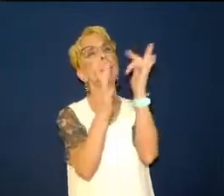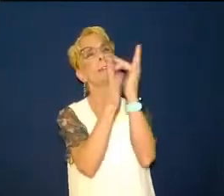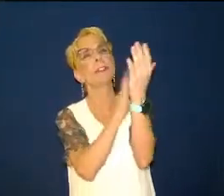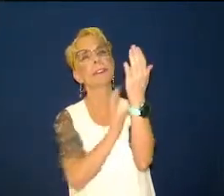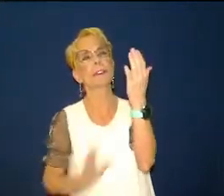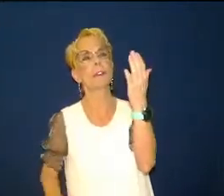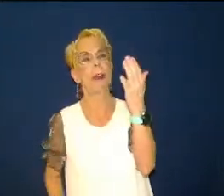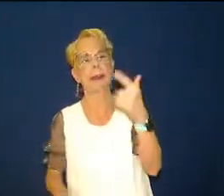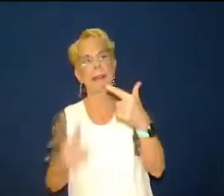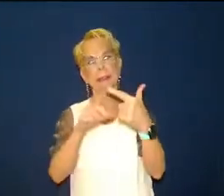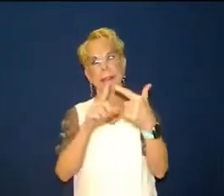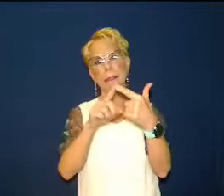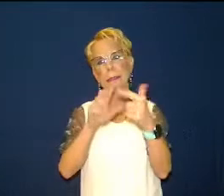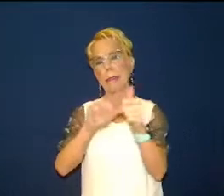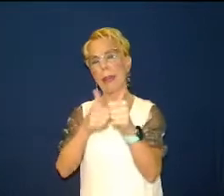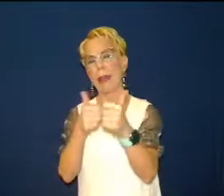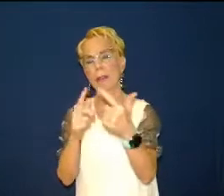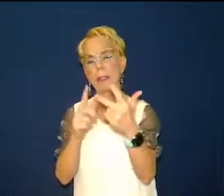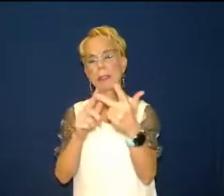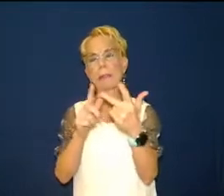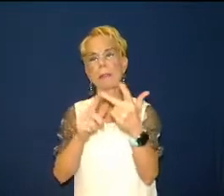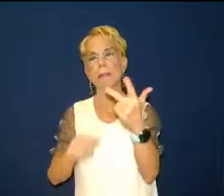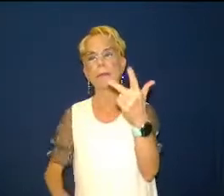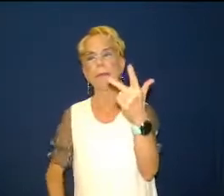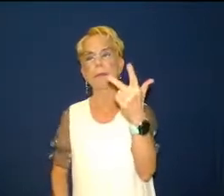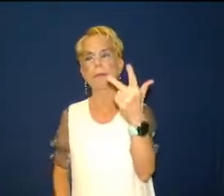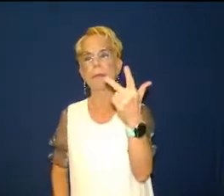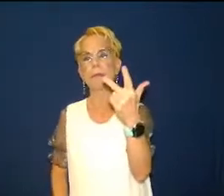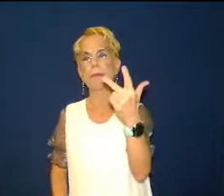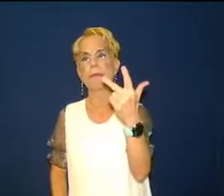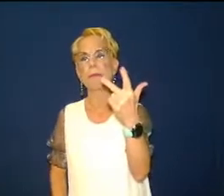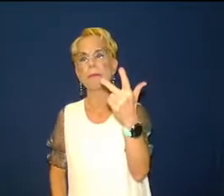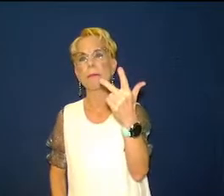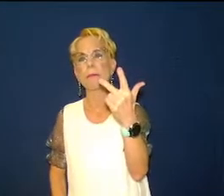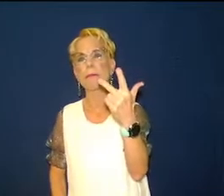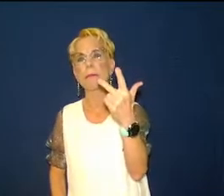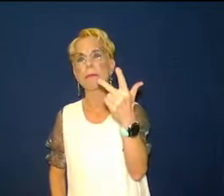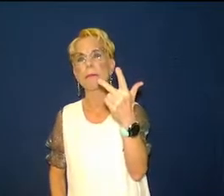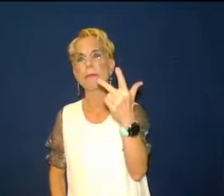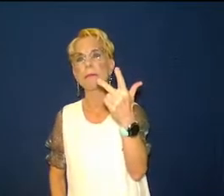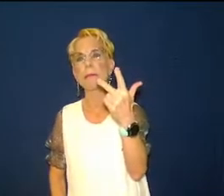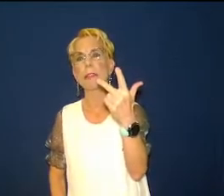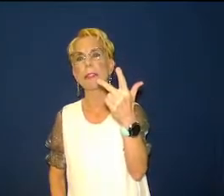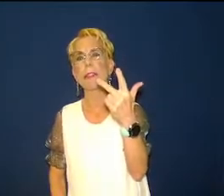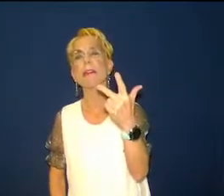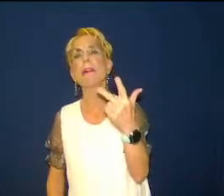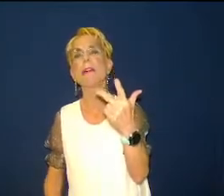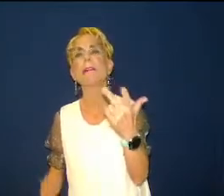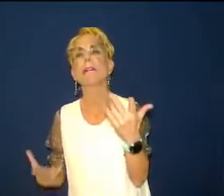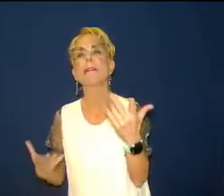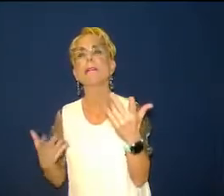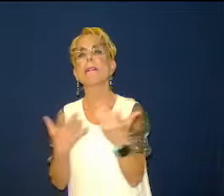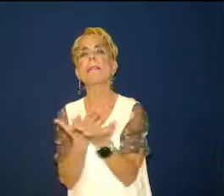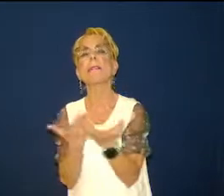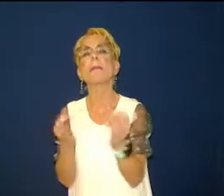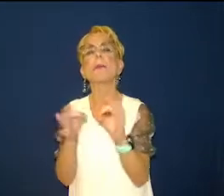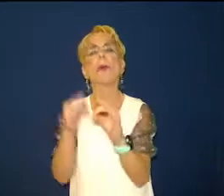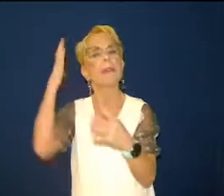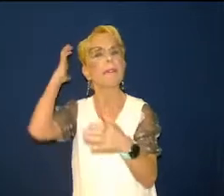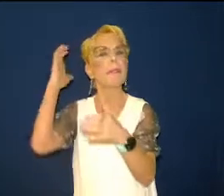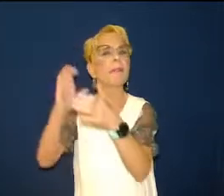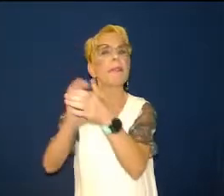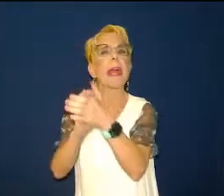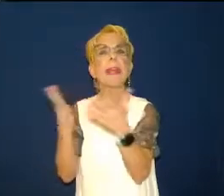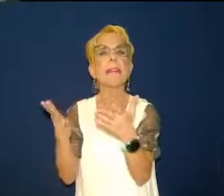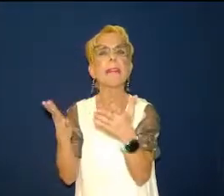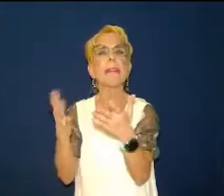number three what about the necessity of faith faith in everyday life do you know that the